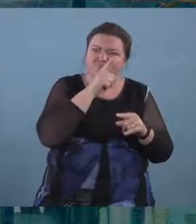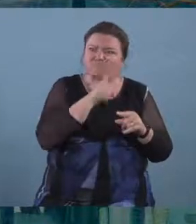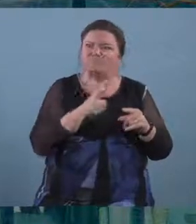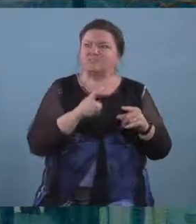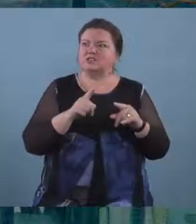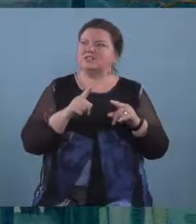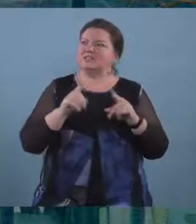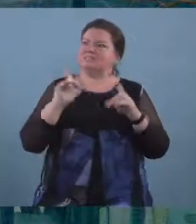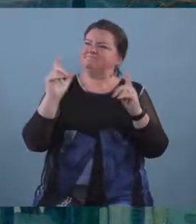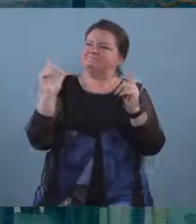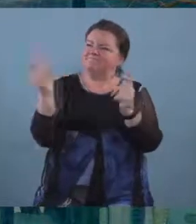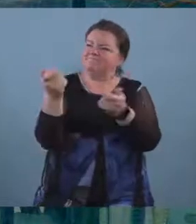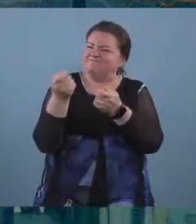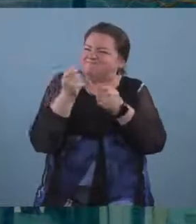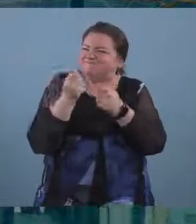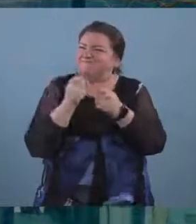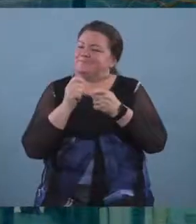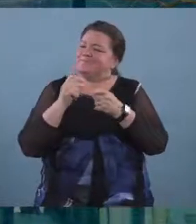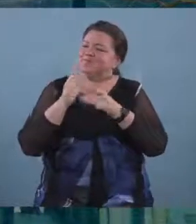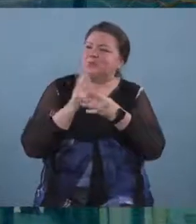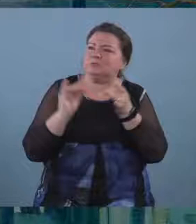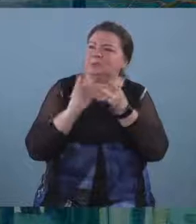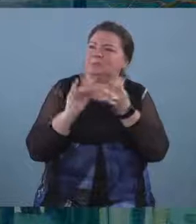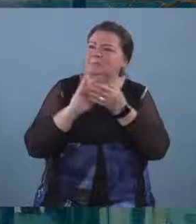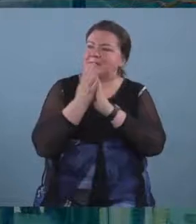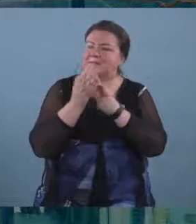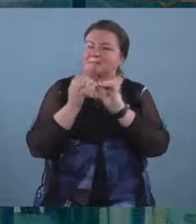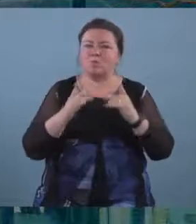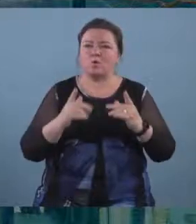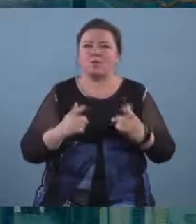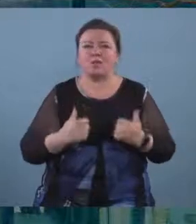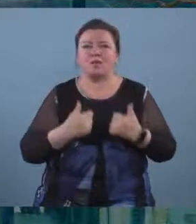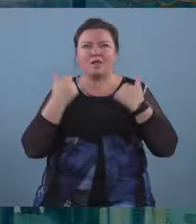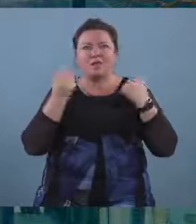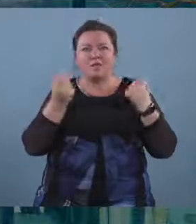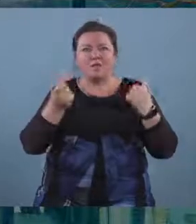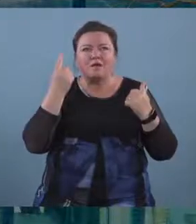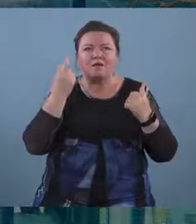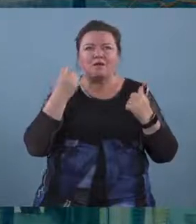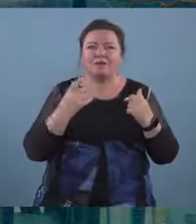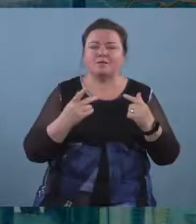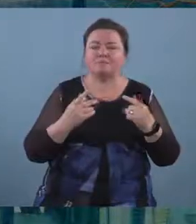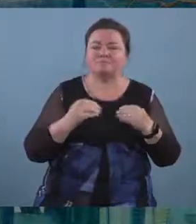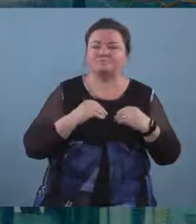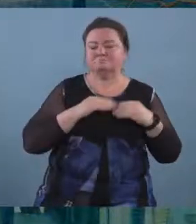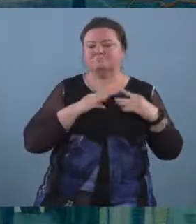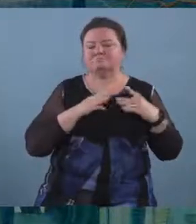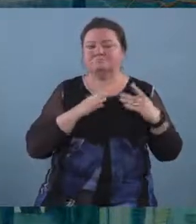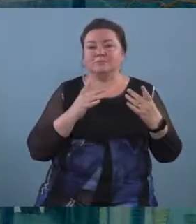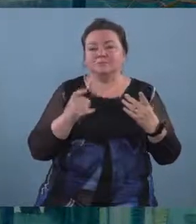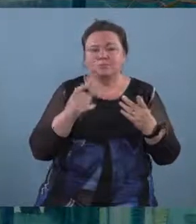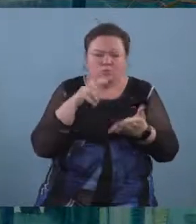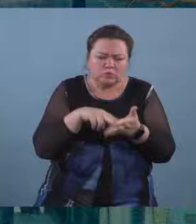stories up to life so if you have um if you're accustomed to reading